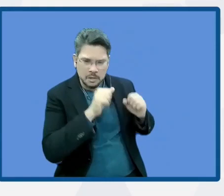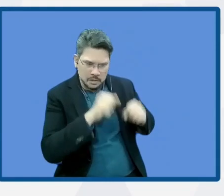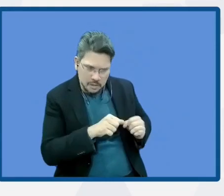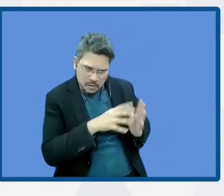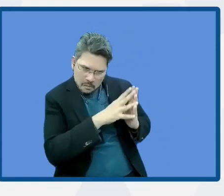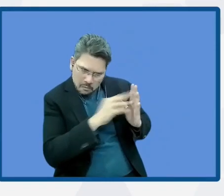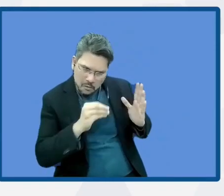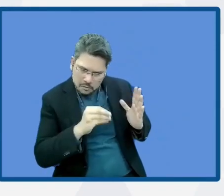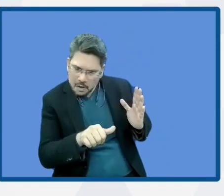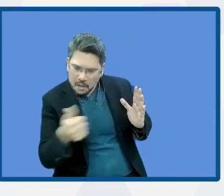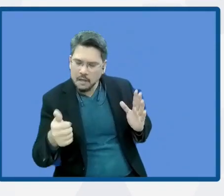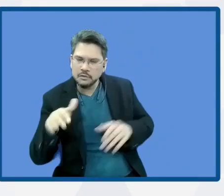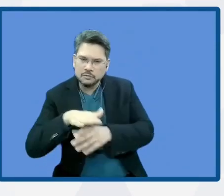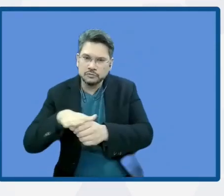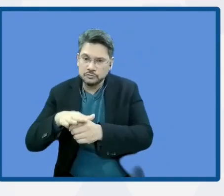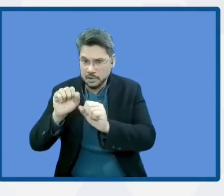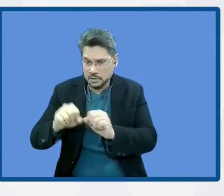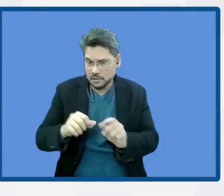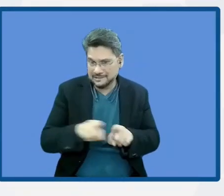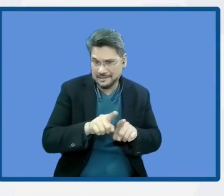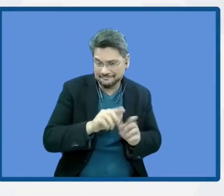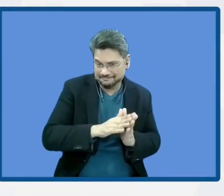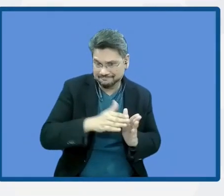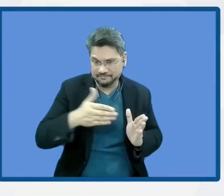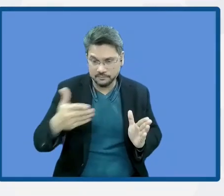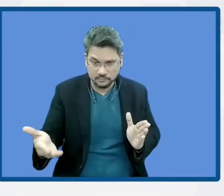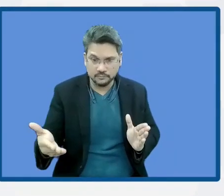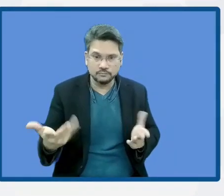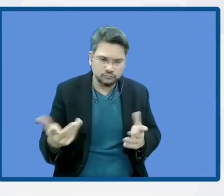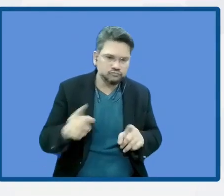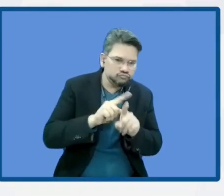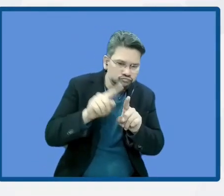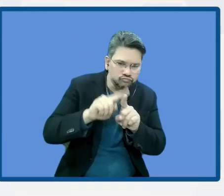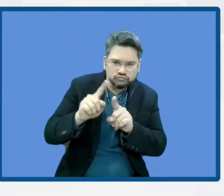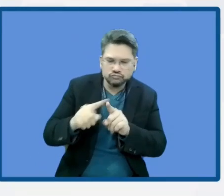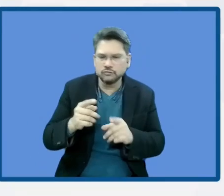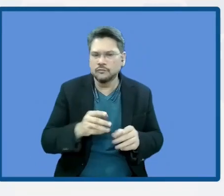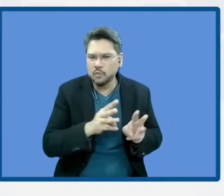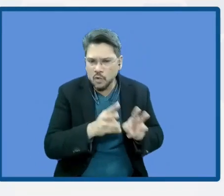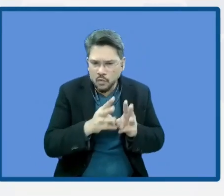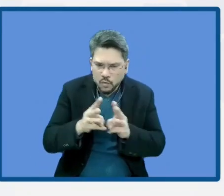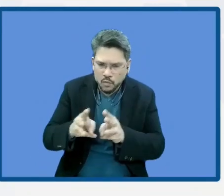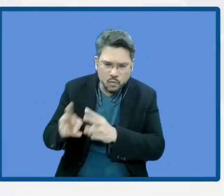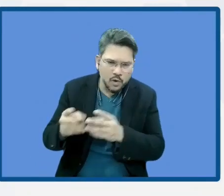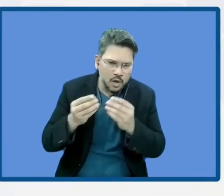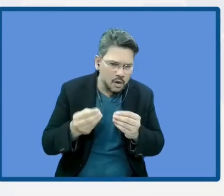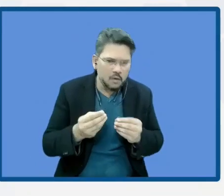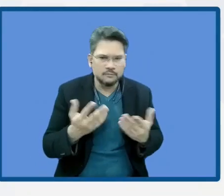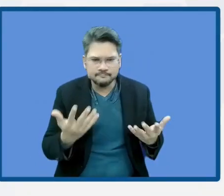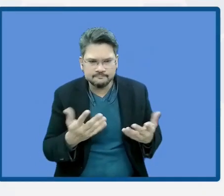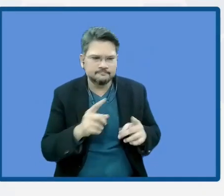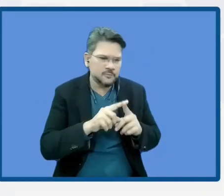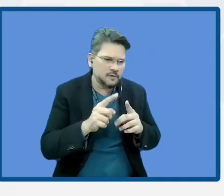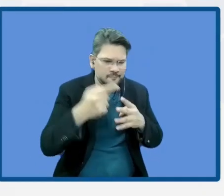process that we need to walk. And it will be done according to different elements and